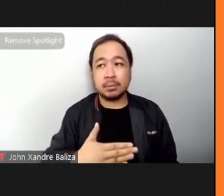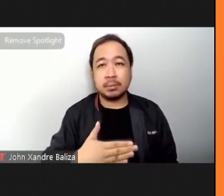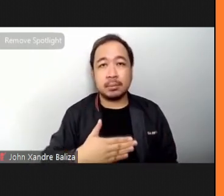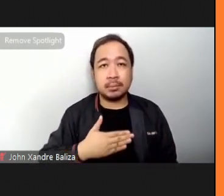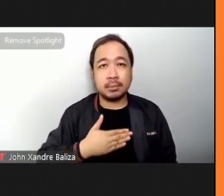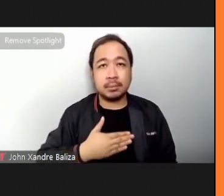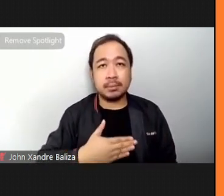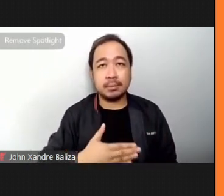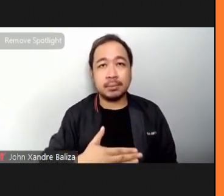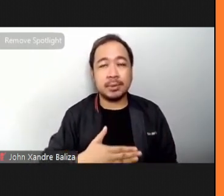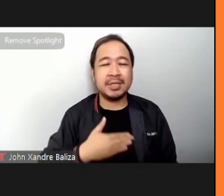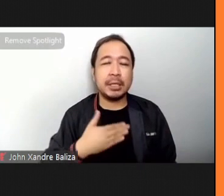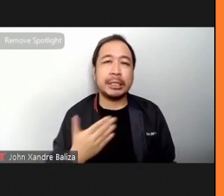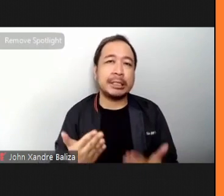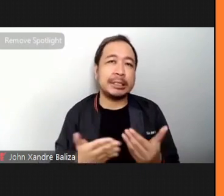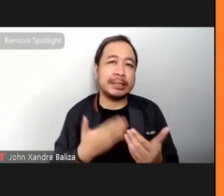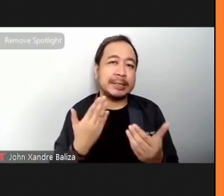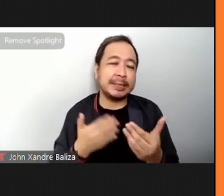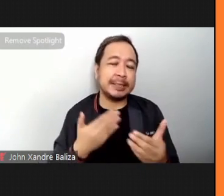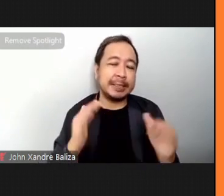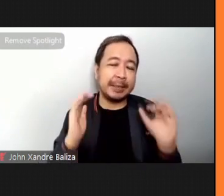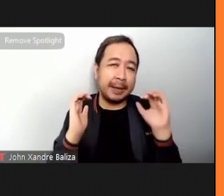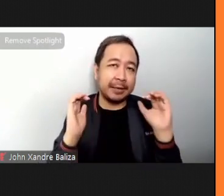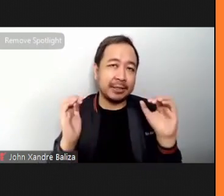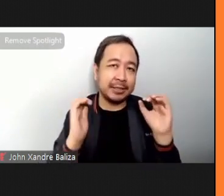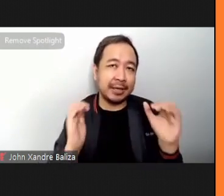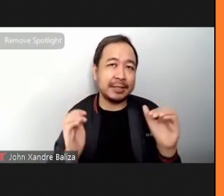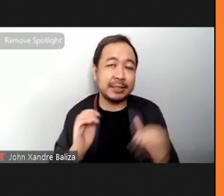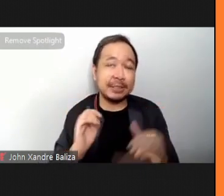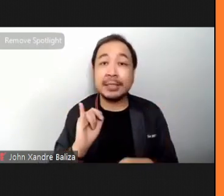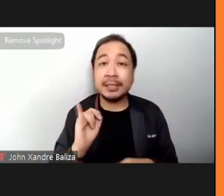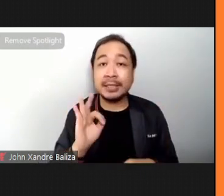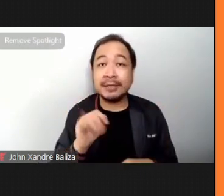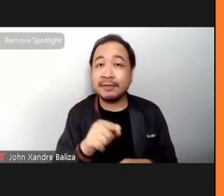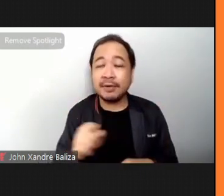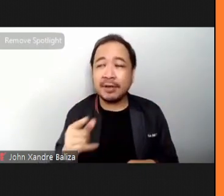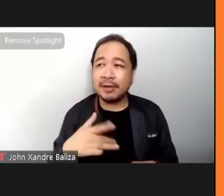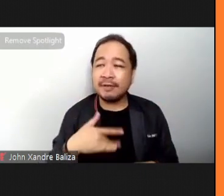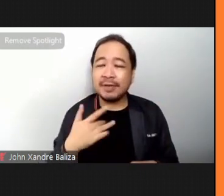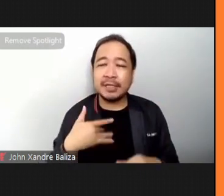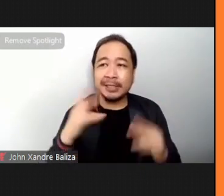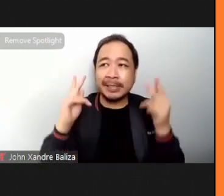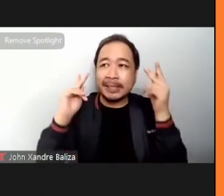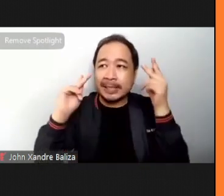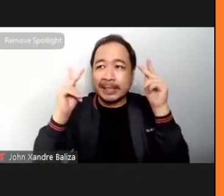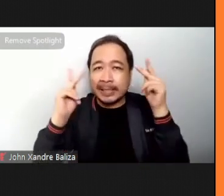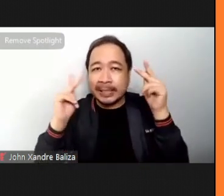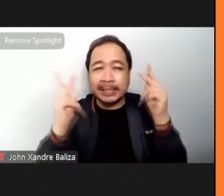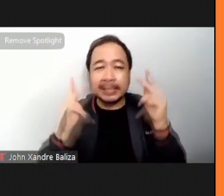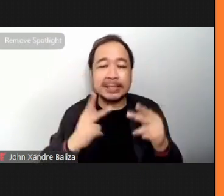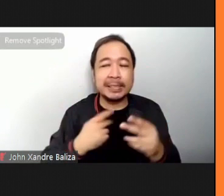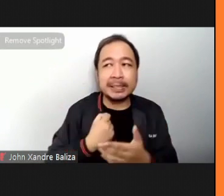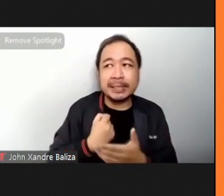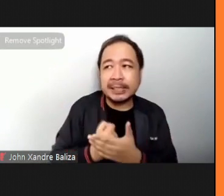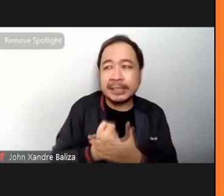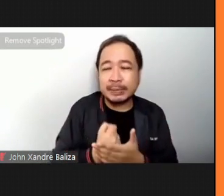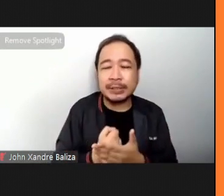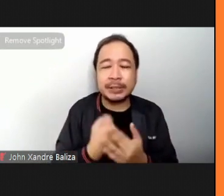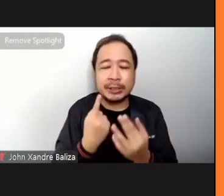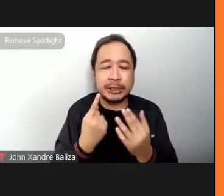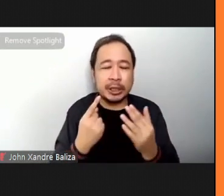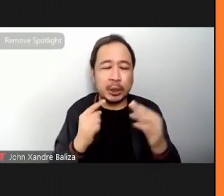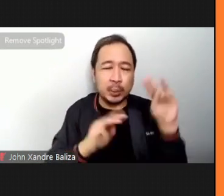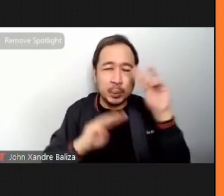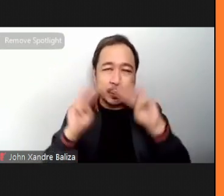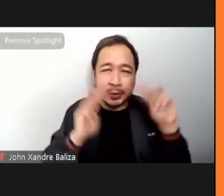That you can do whenever you feel very anxious Or nervous or worried Or because you have